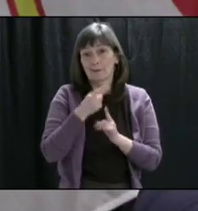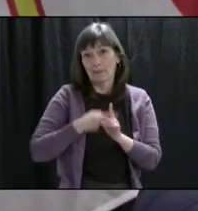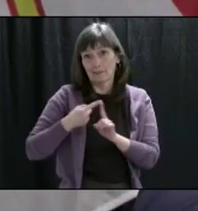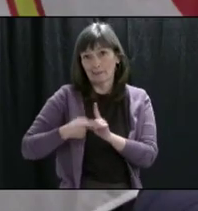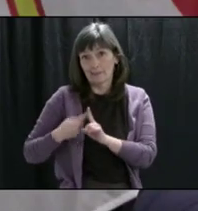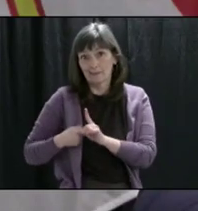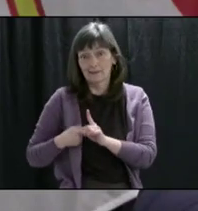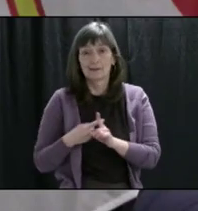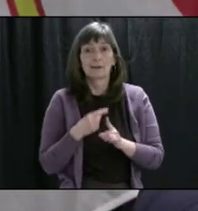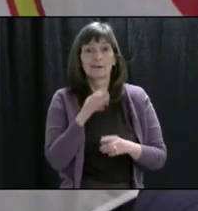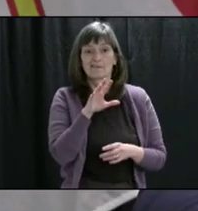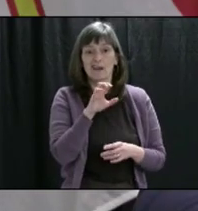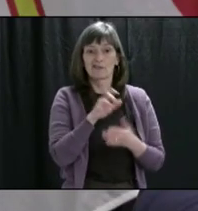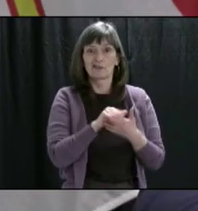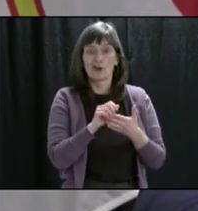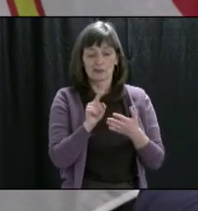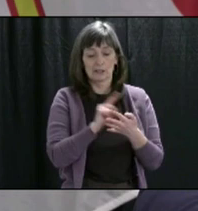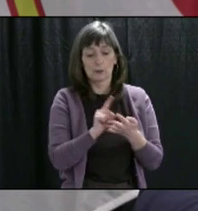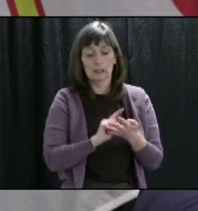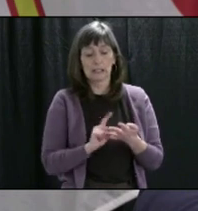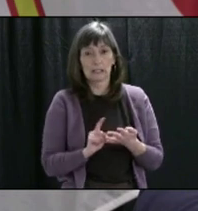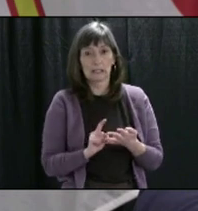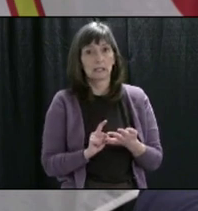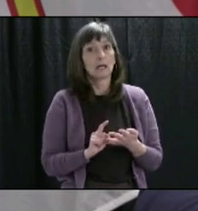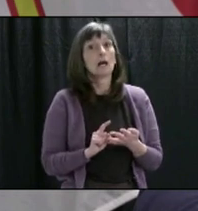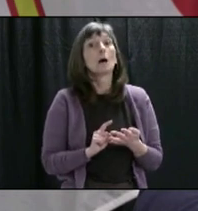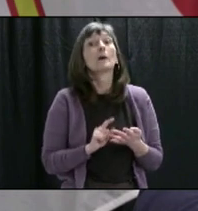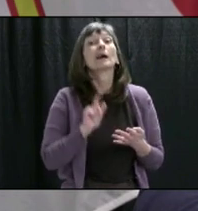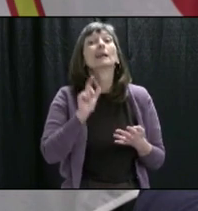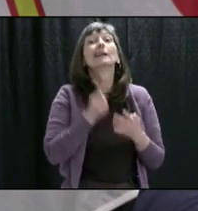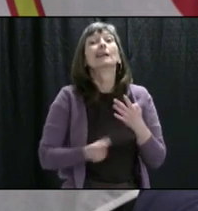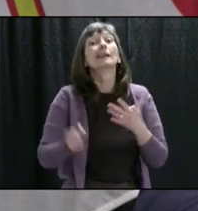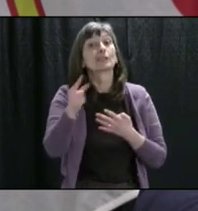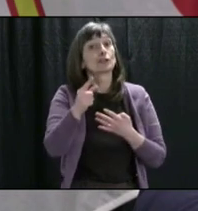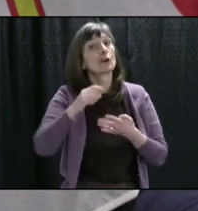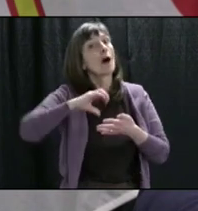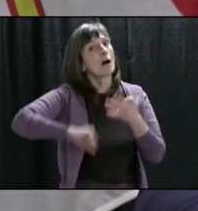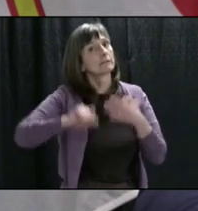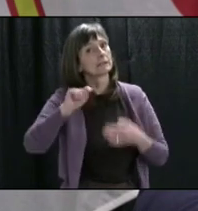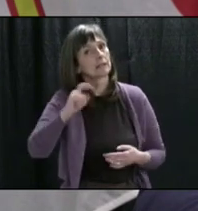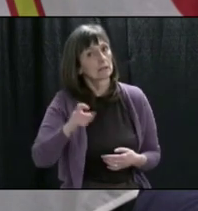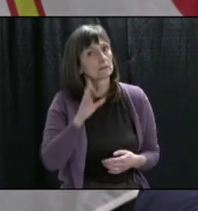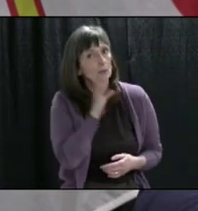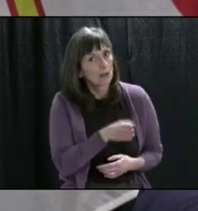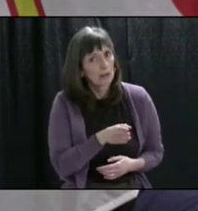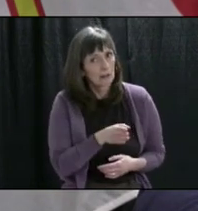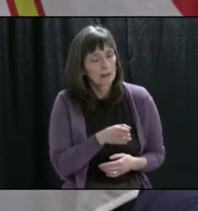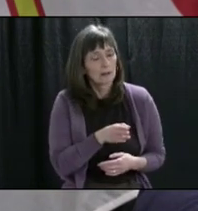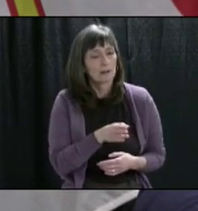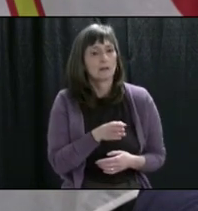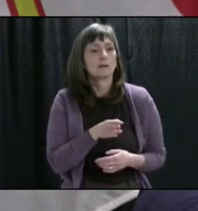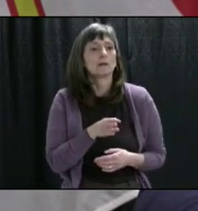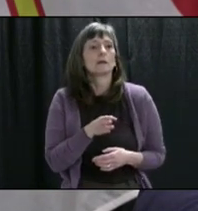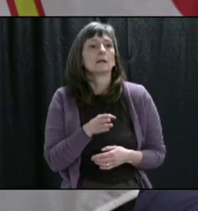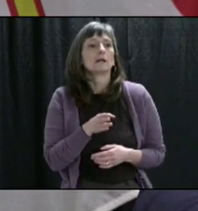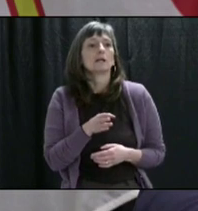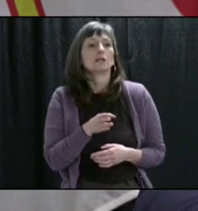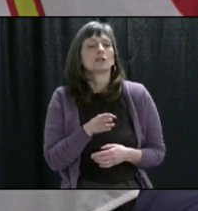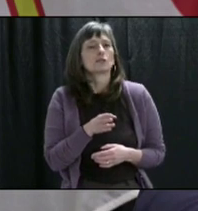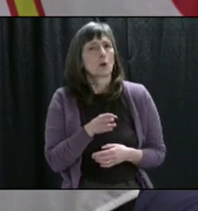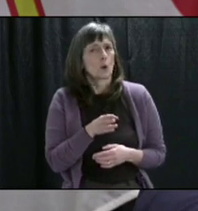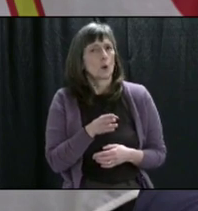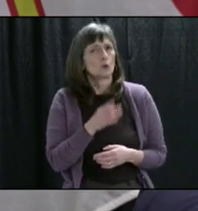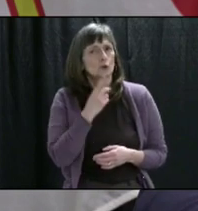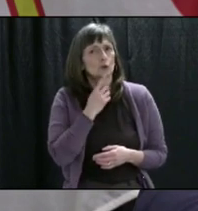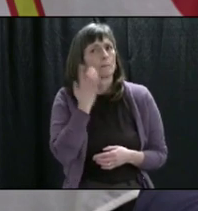a week, but this will be taxable when they file their taxes for next year. So it's wise,